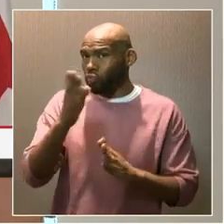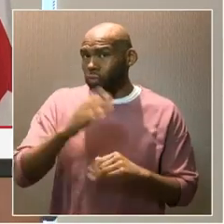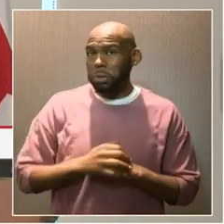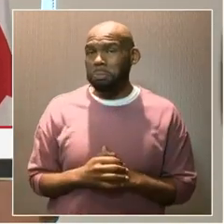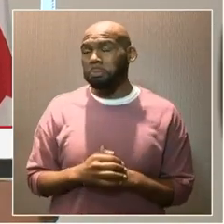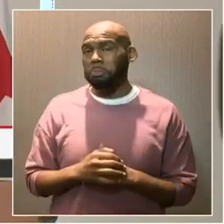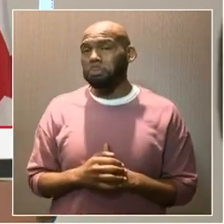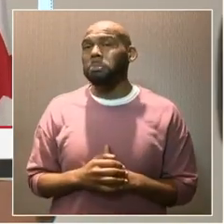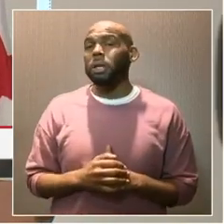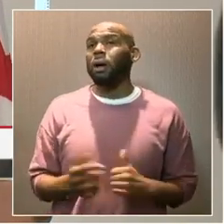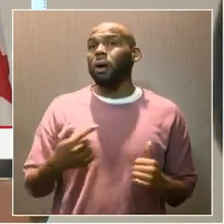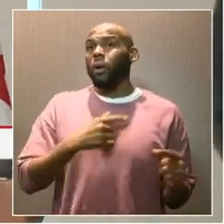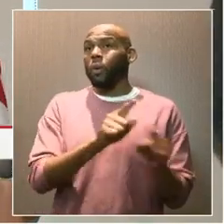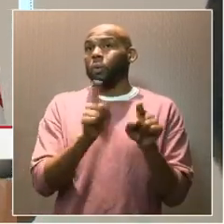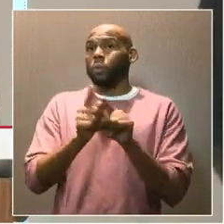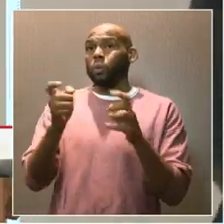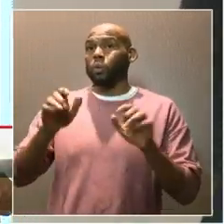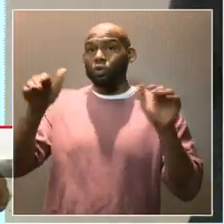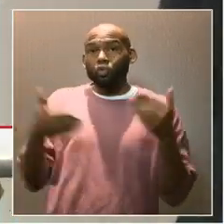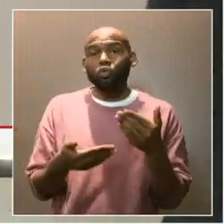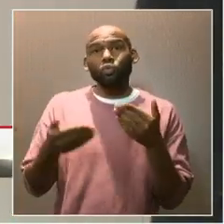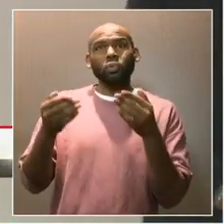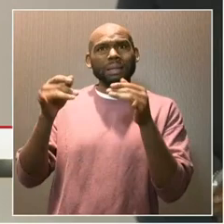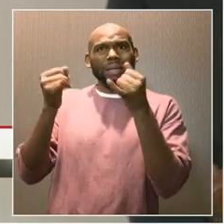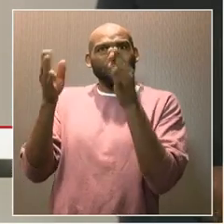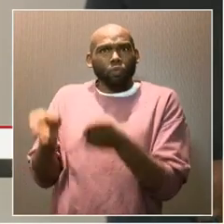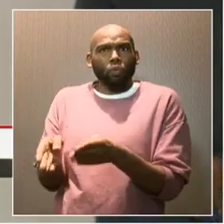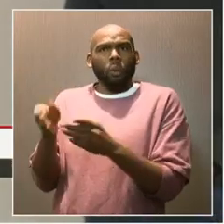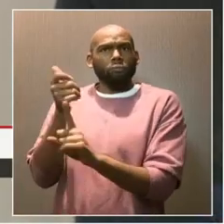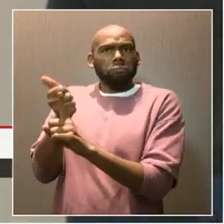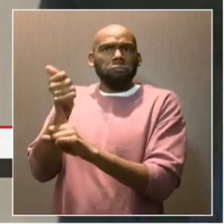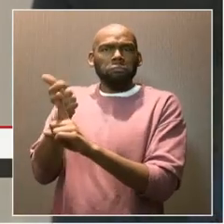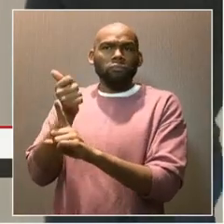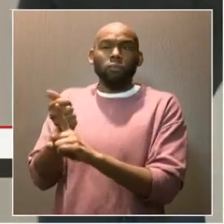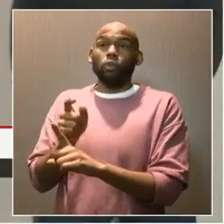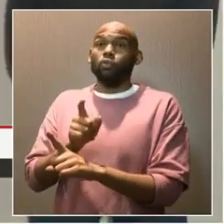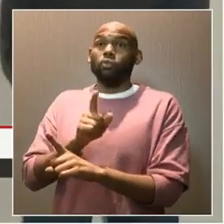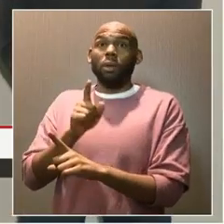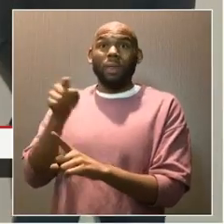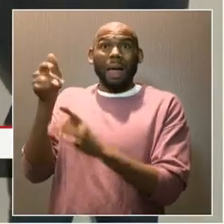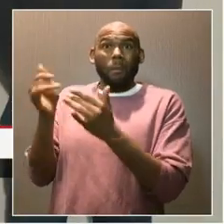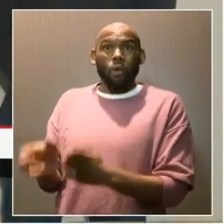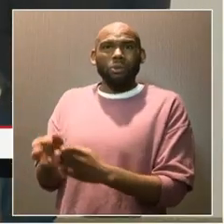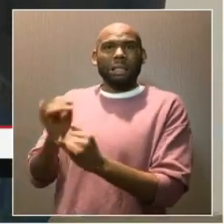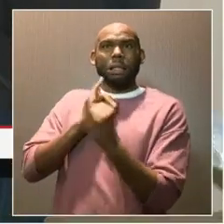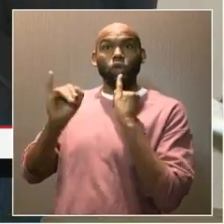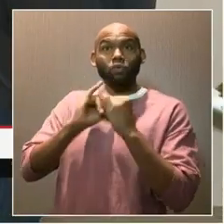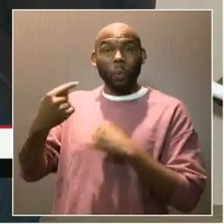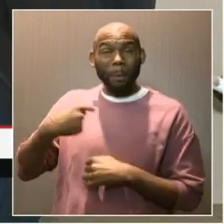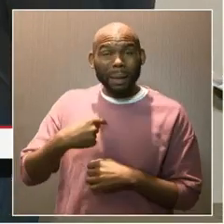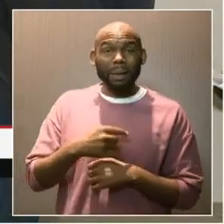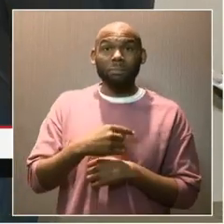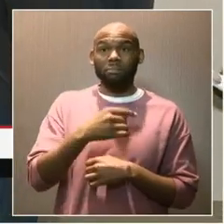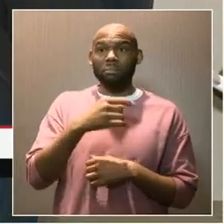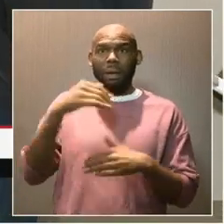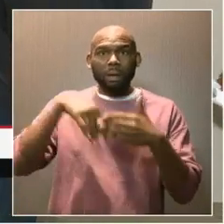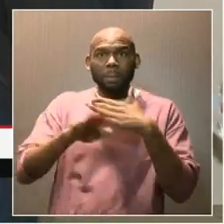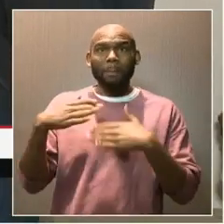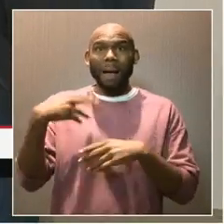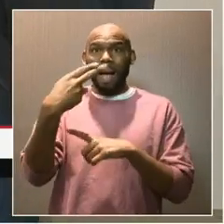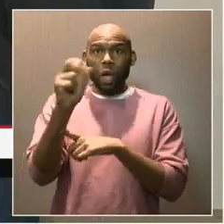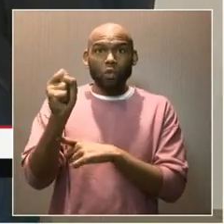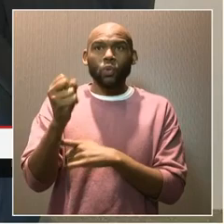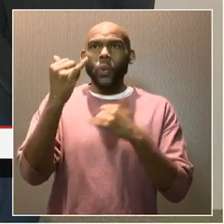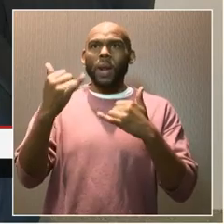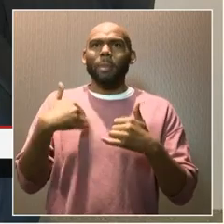that being said, I would like to introduce an individual who has actually interviewed me in my high school, who is now